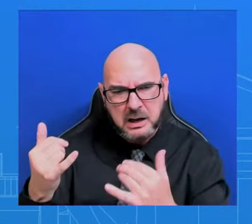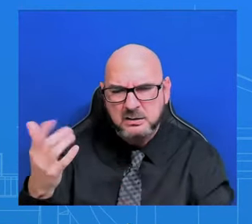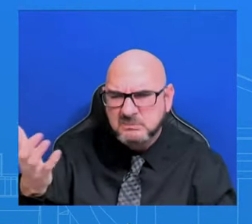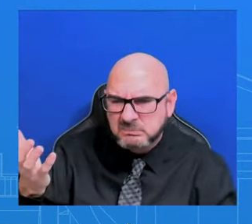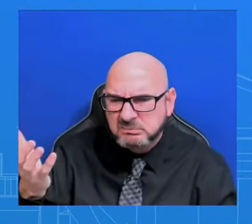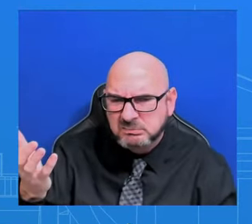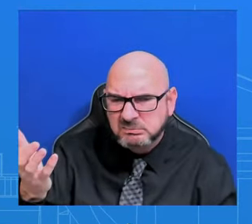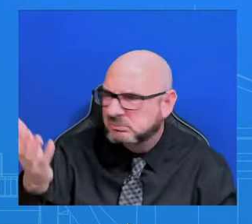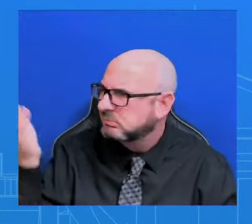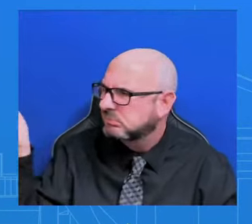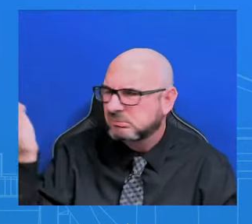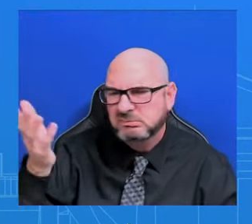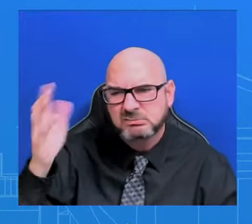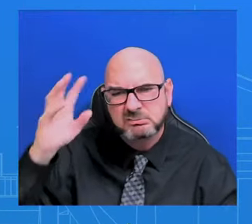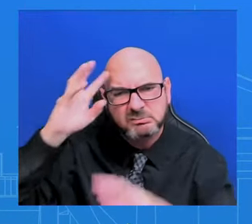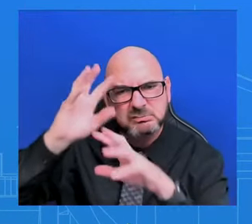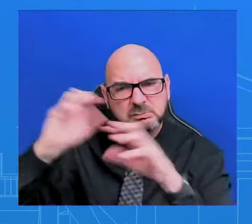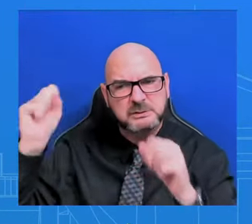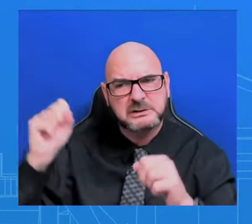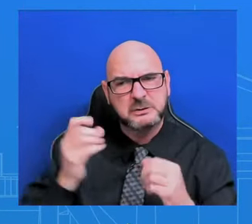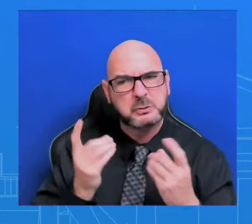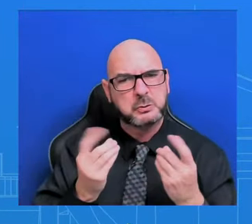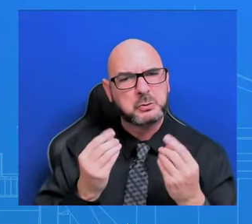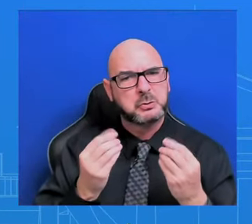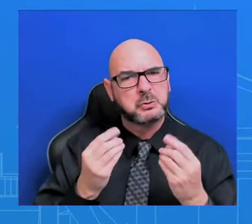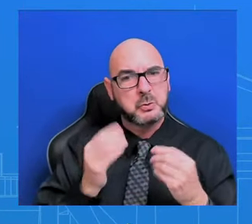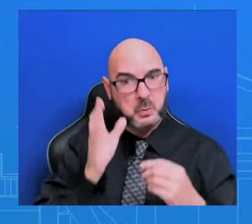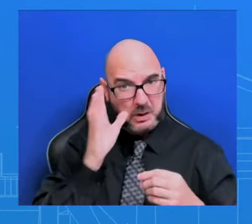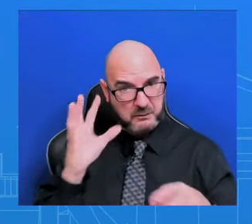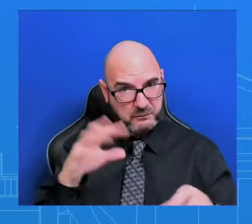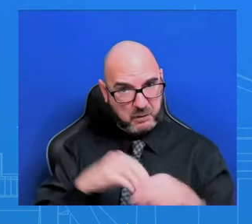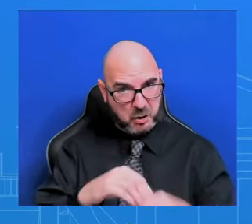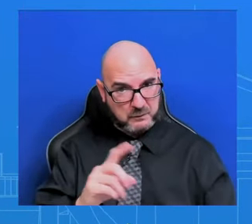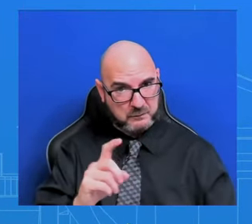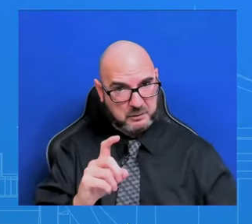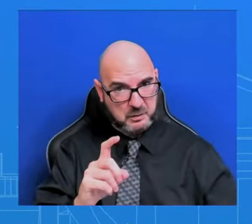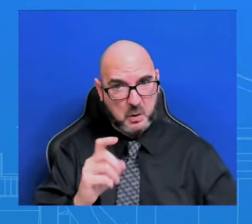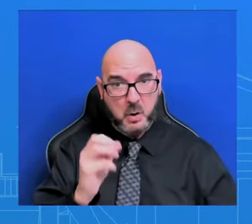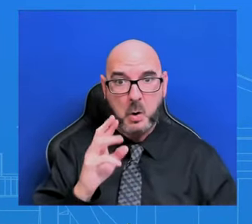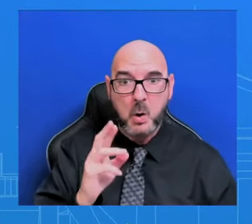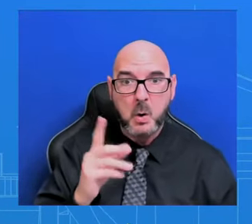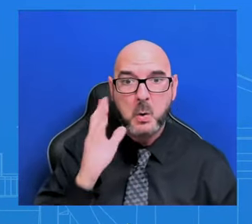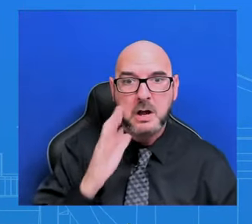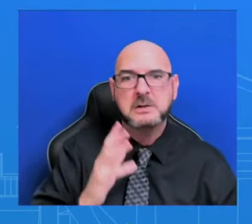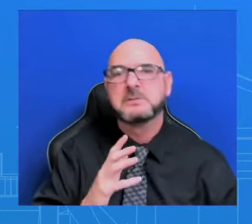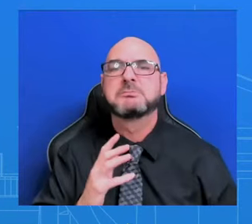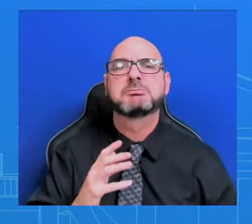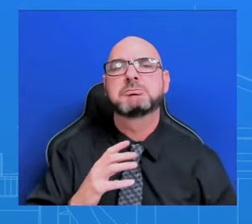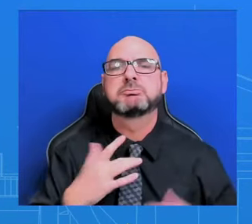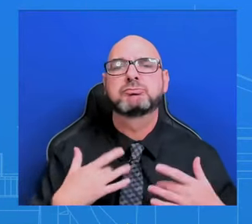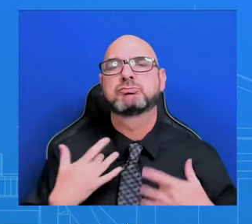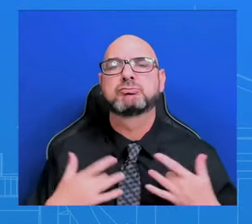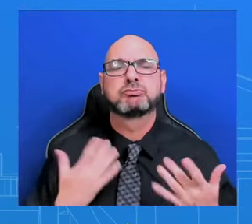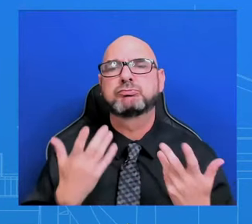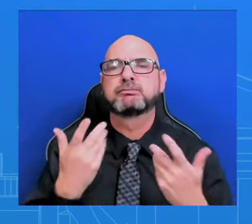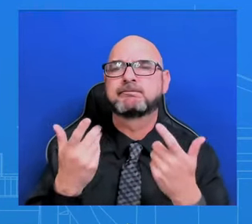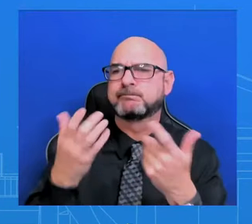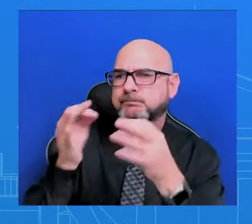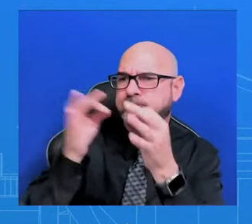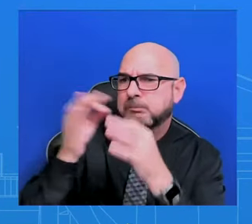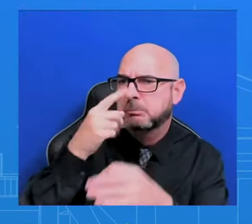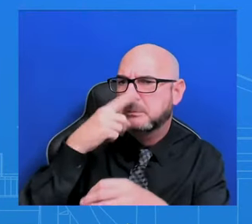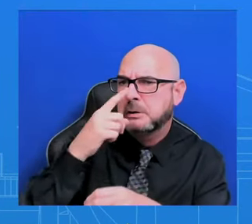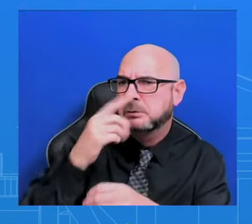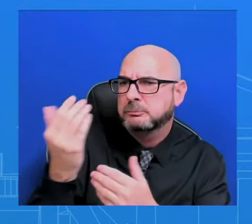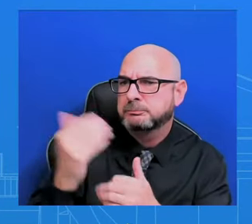without getting into some kind of direct conflict with the Texas National Guard? So what was